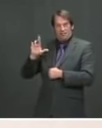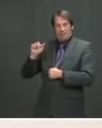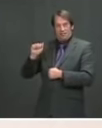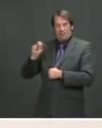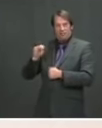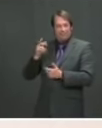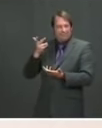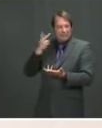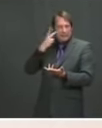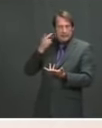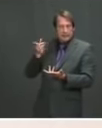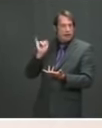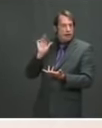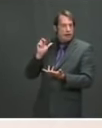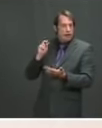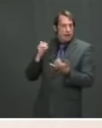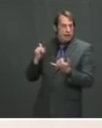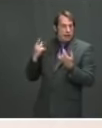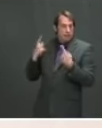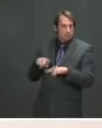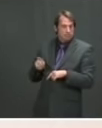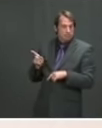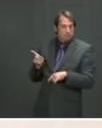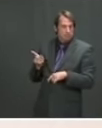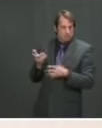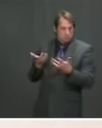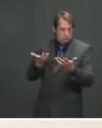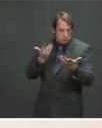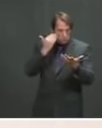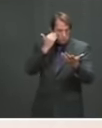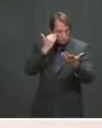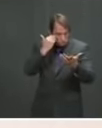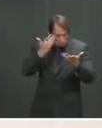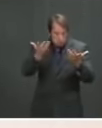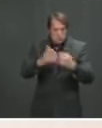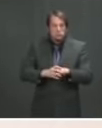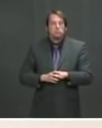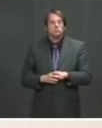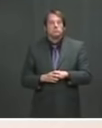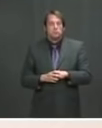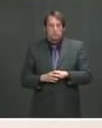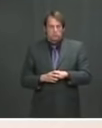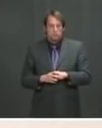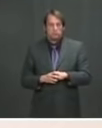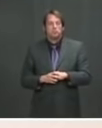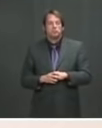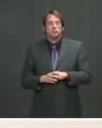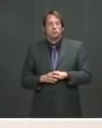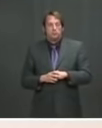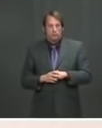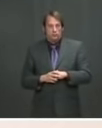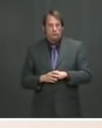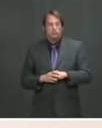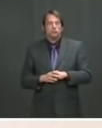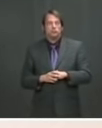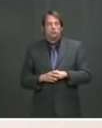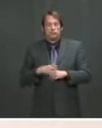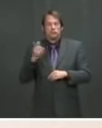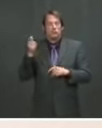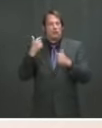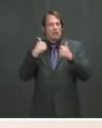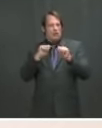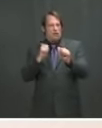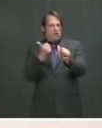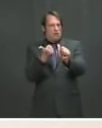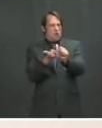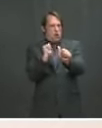Given that the previous administration just battered them with pretty much everything it had, apart from war, what's left, in terms of the